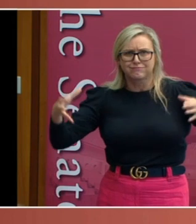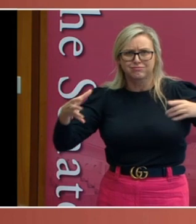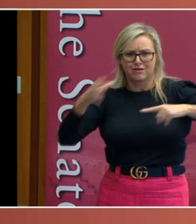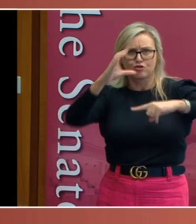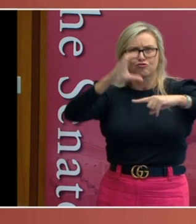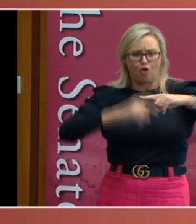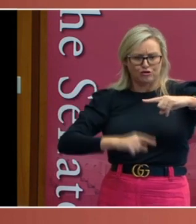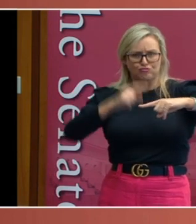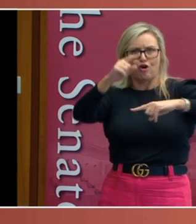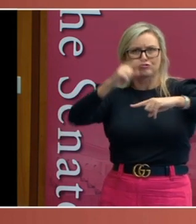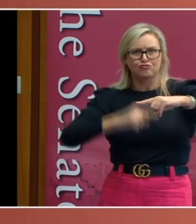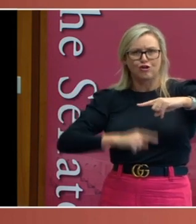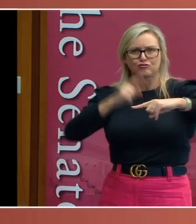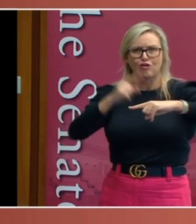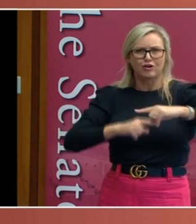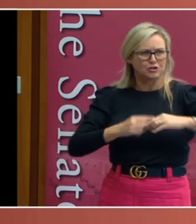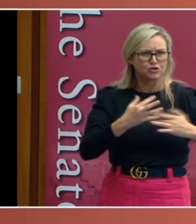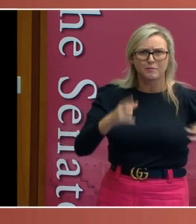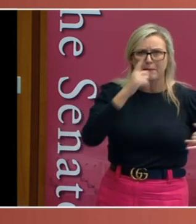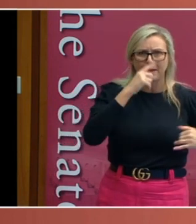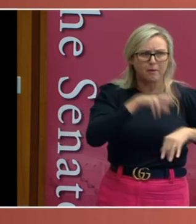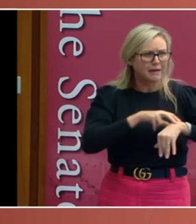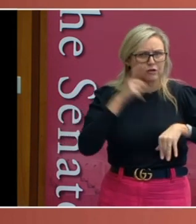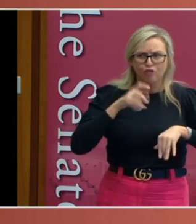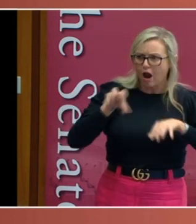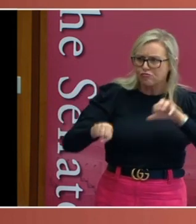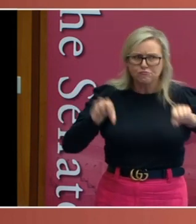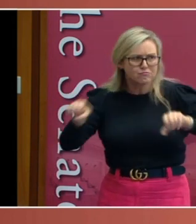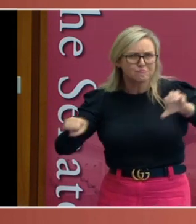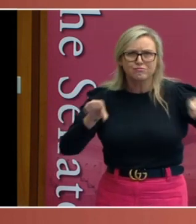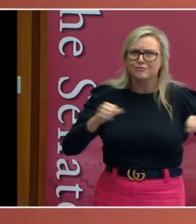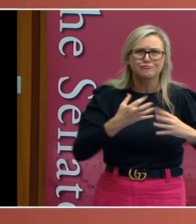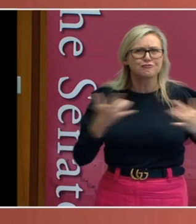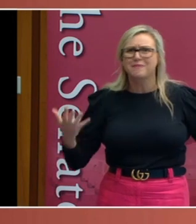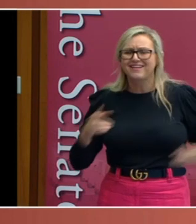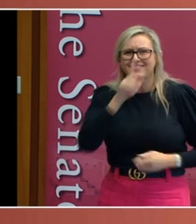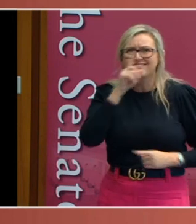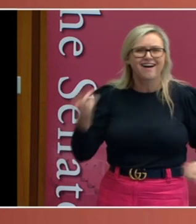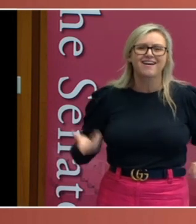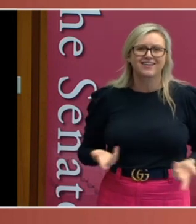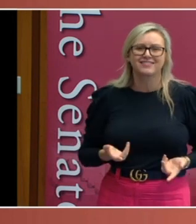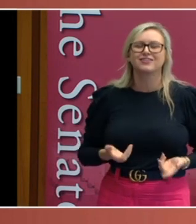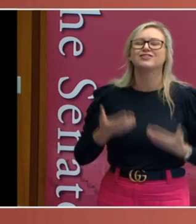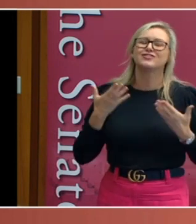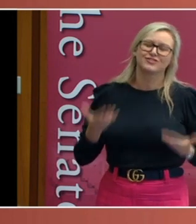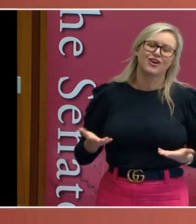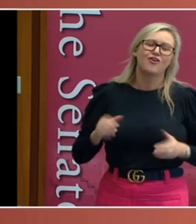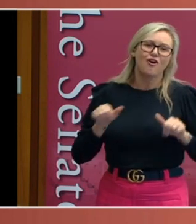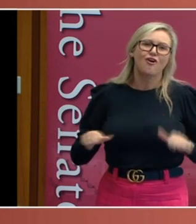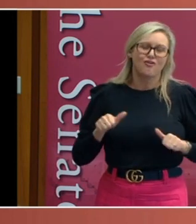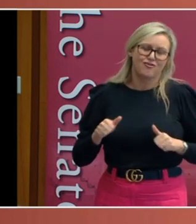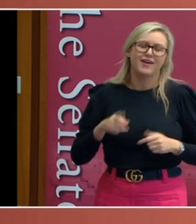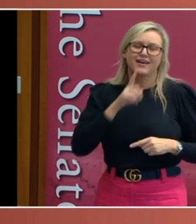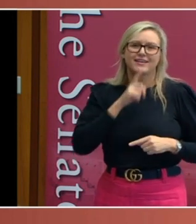to arrest them all or police it or deal with it at all. The Native Welfare Department then concluded that the law was not